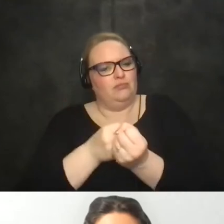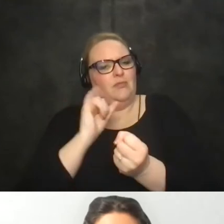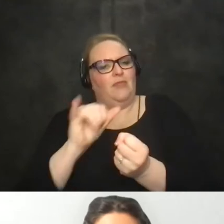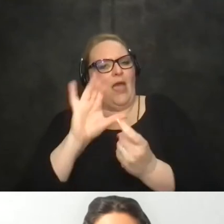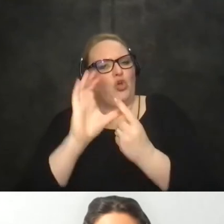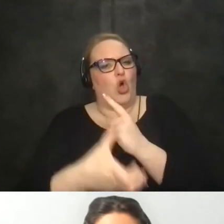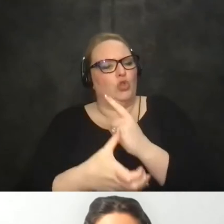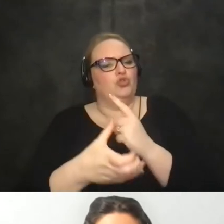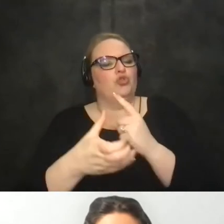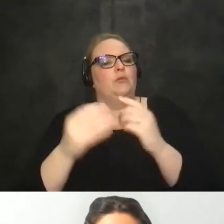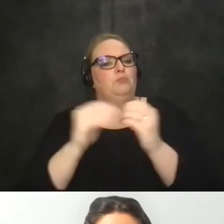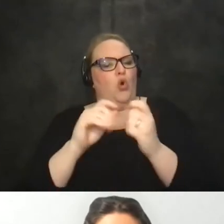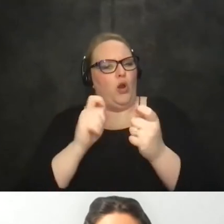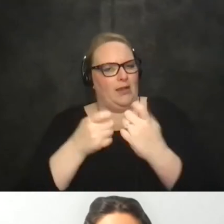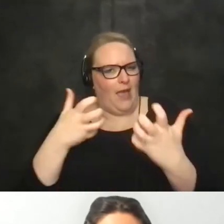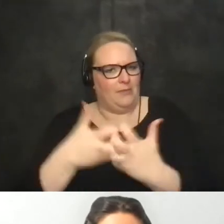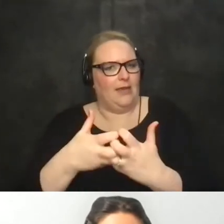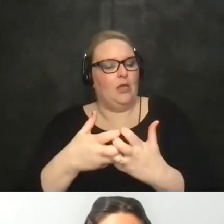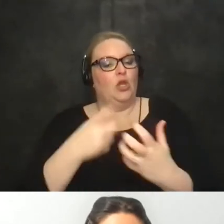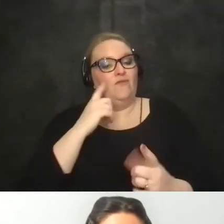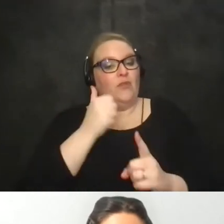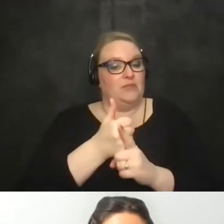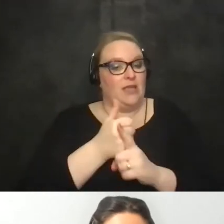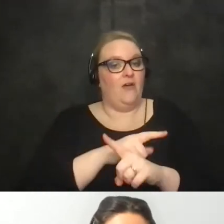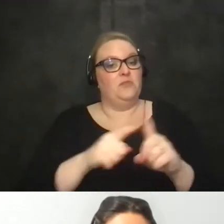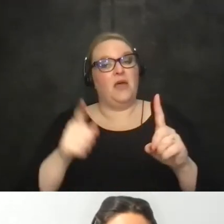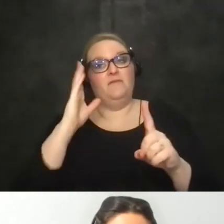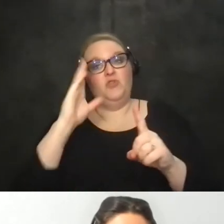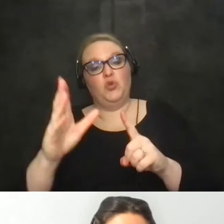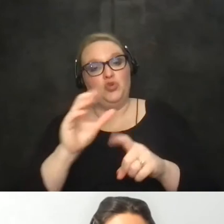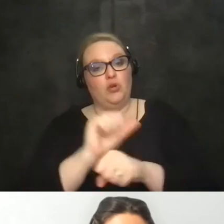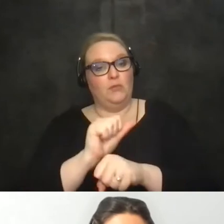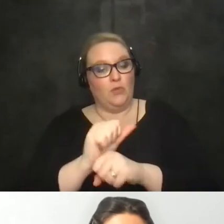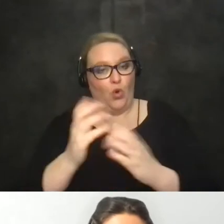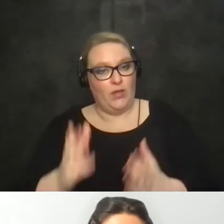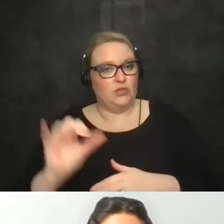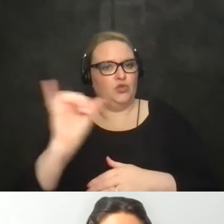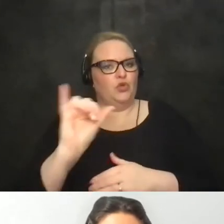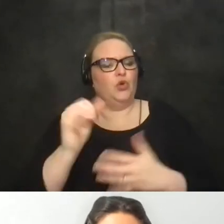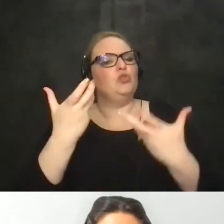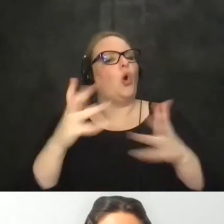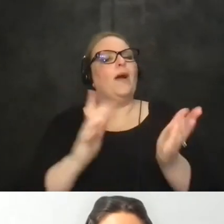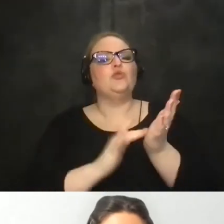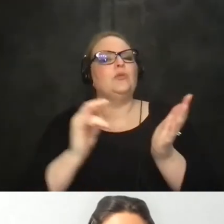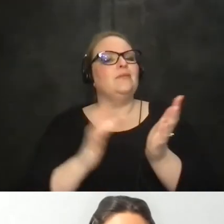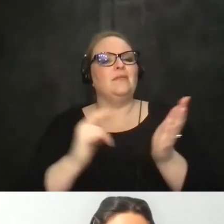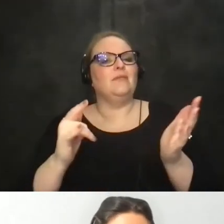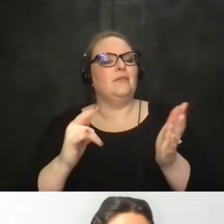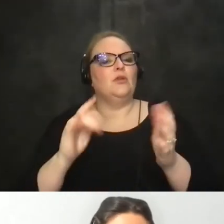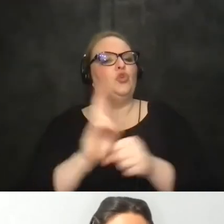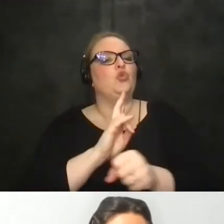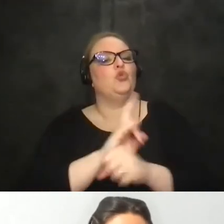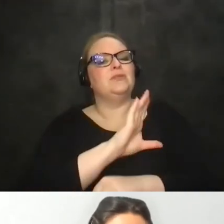needs not only for themselves but by future employees without exploiting them and using their